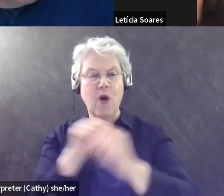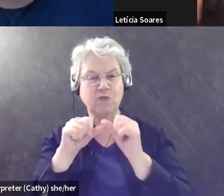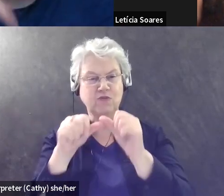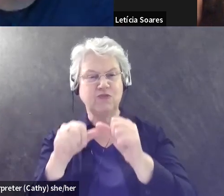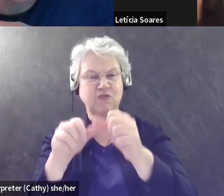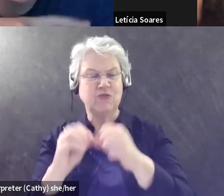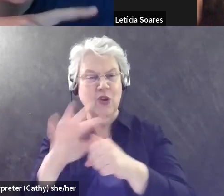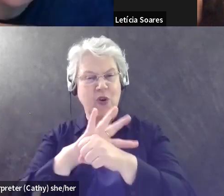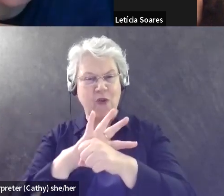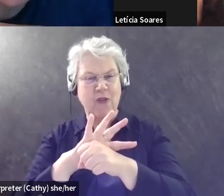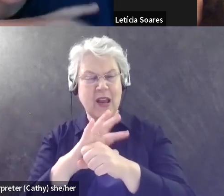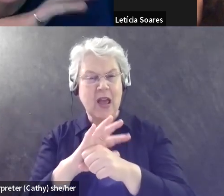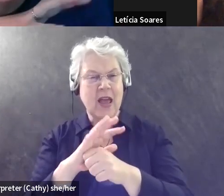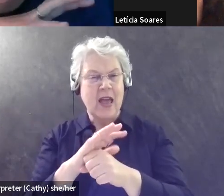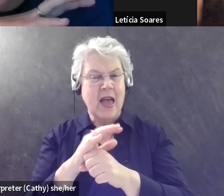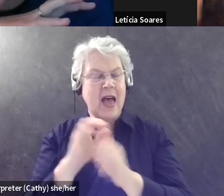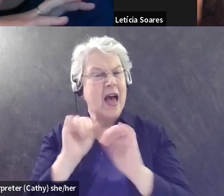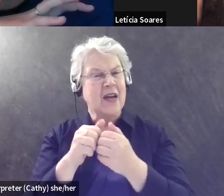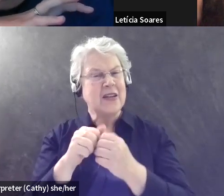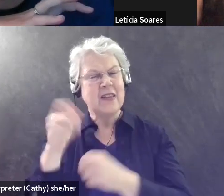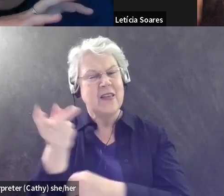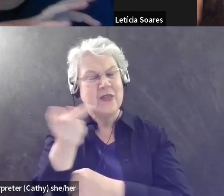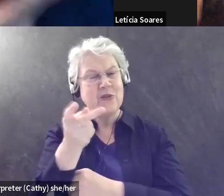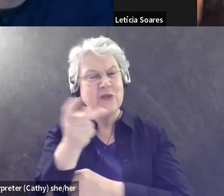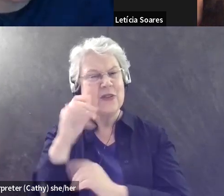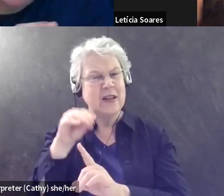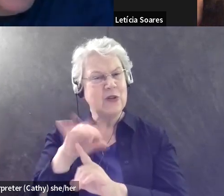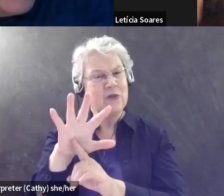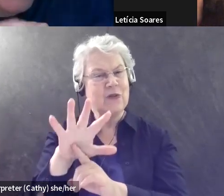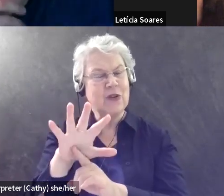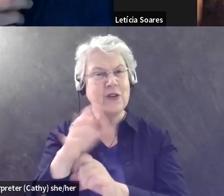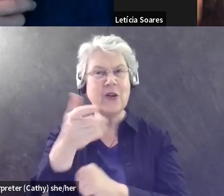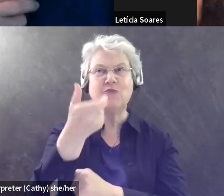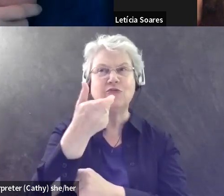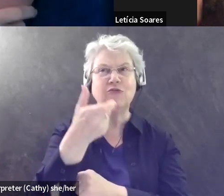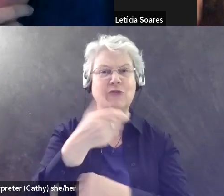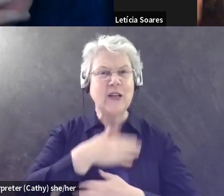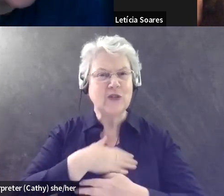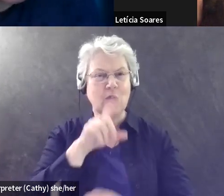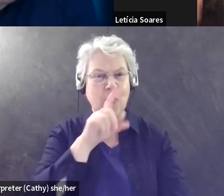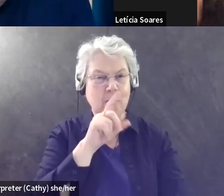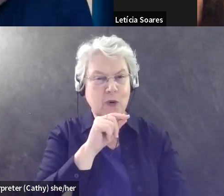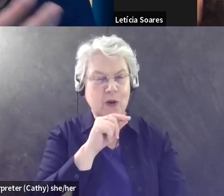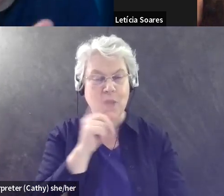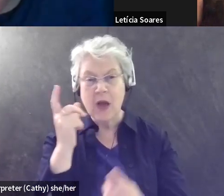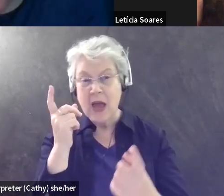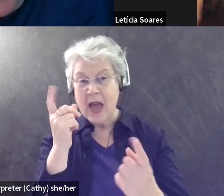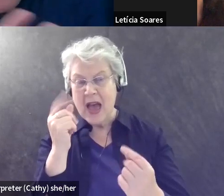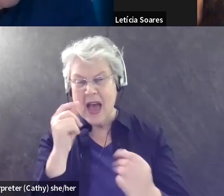go birding? And what do you do to try and, um, work around that? Like using